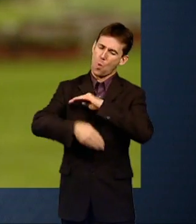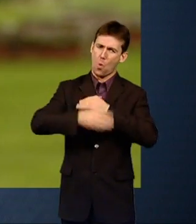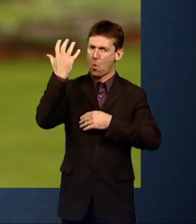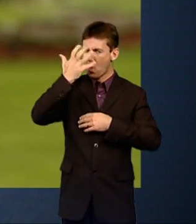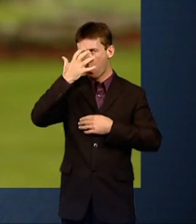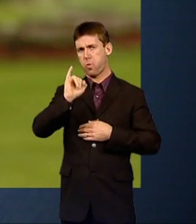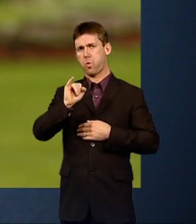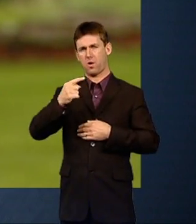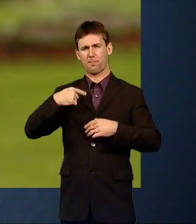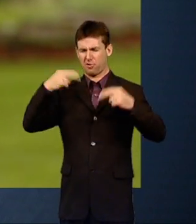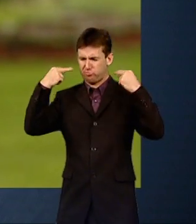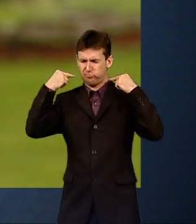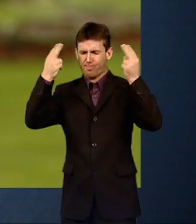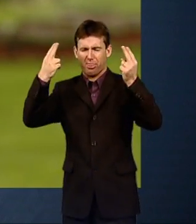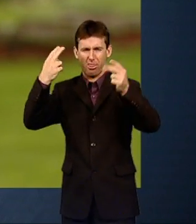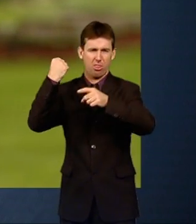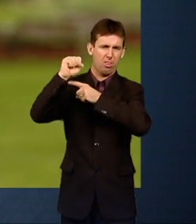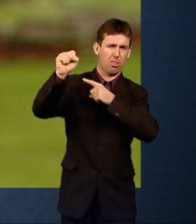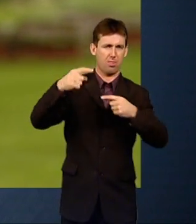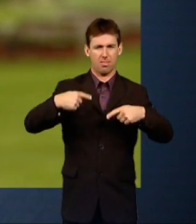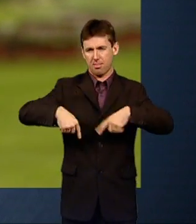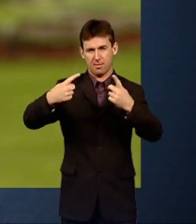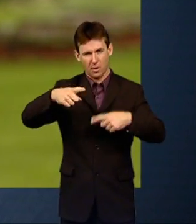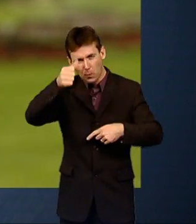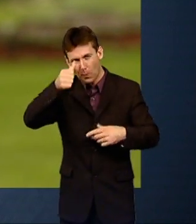think. You know, I was...